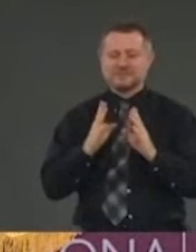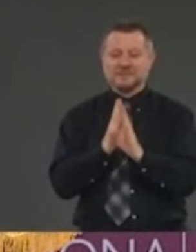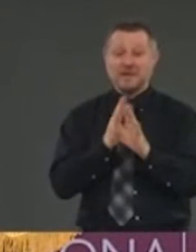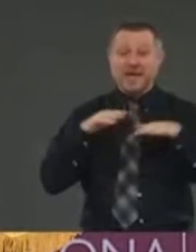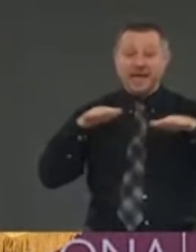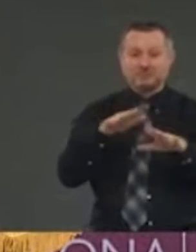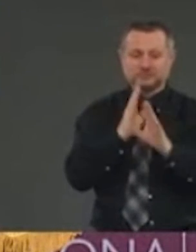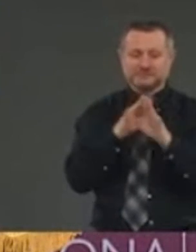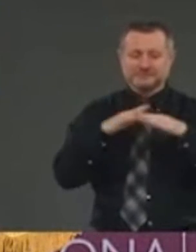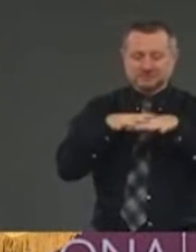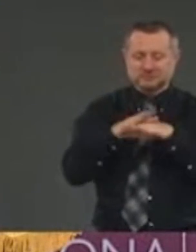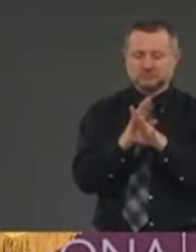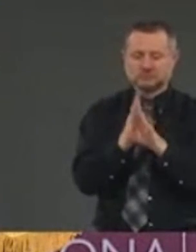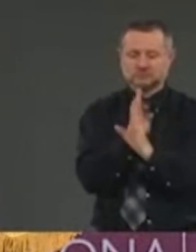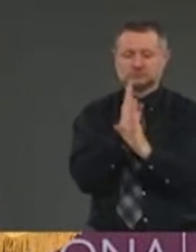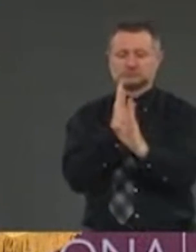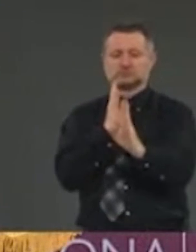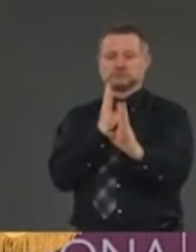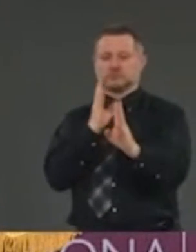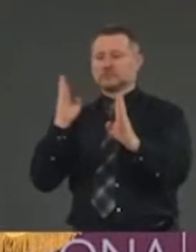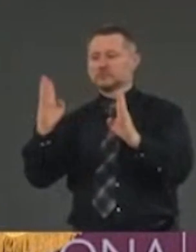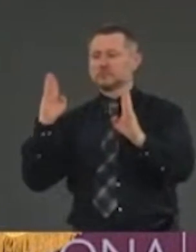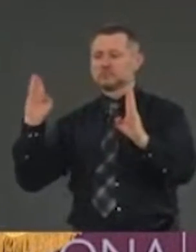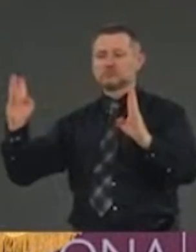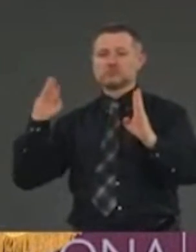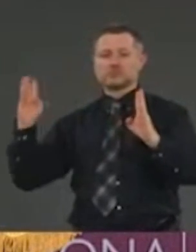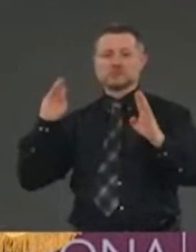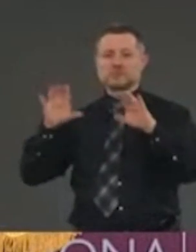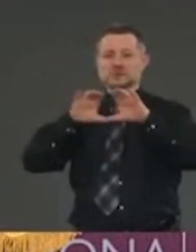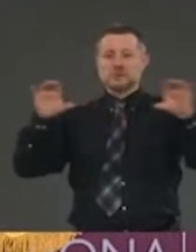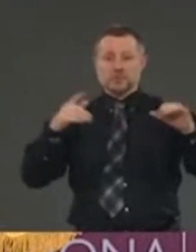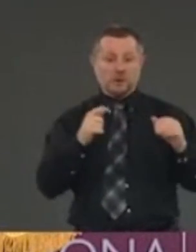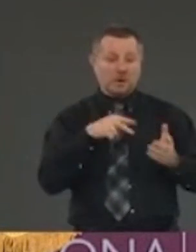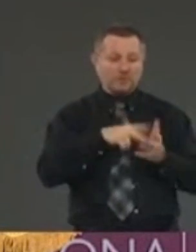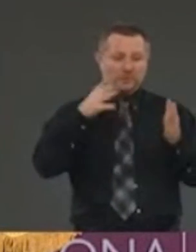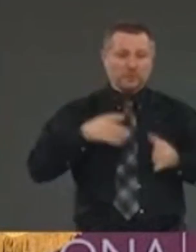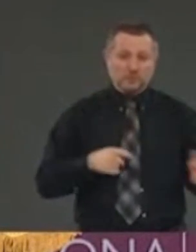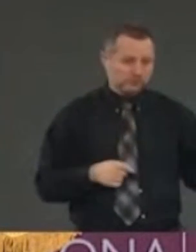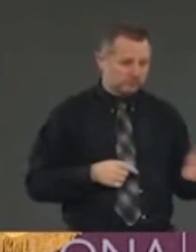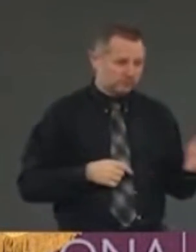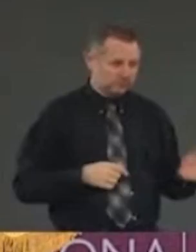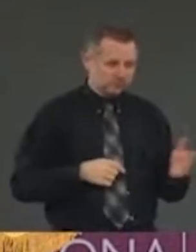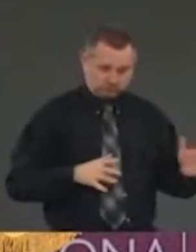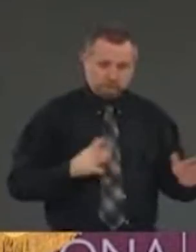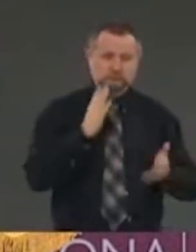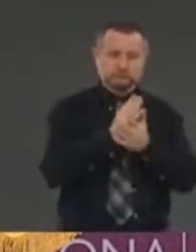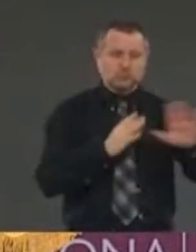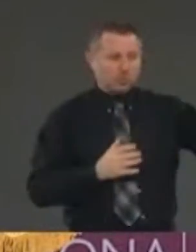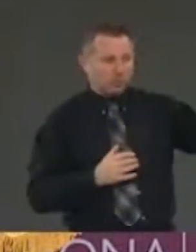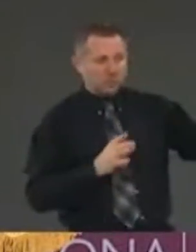who are working to limit how many people get onto a train and do the staging.